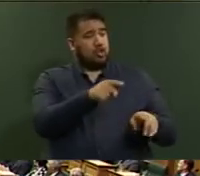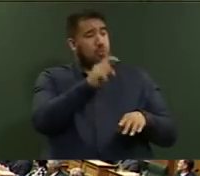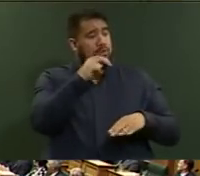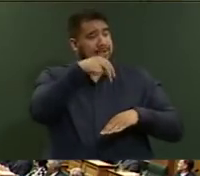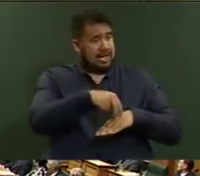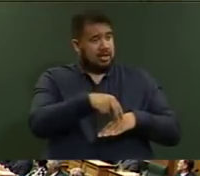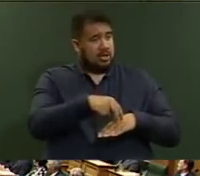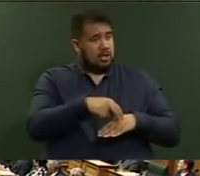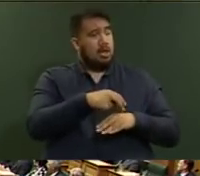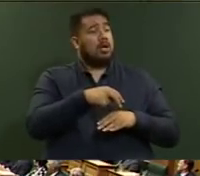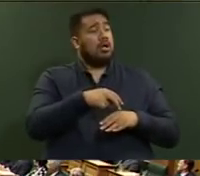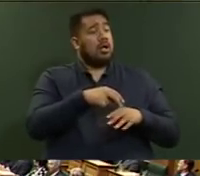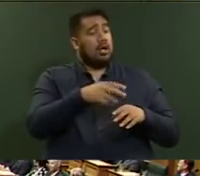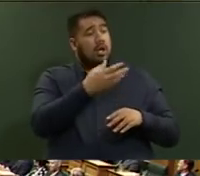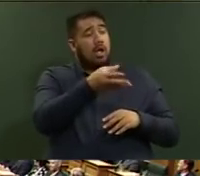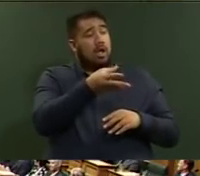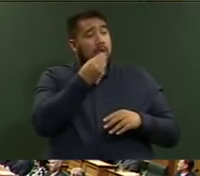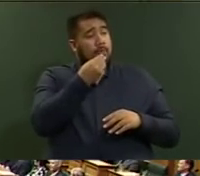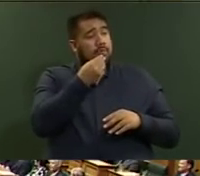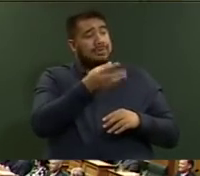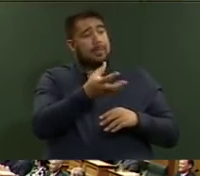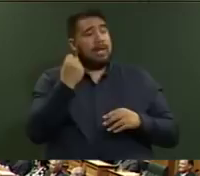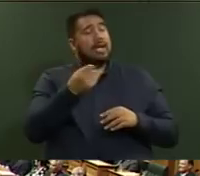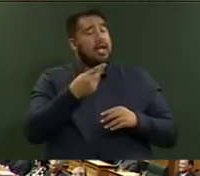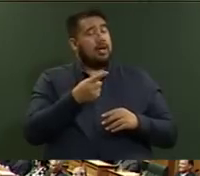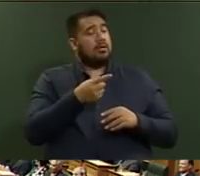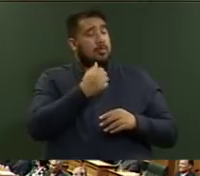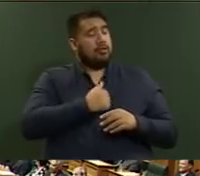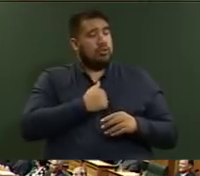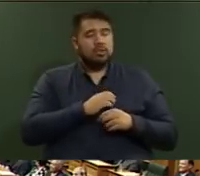and apologise. Jenny Salisa will start again.